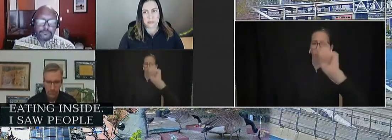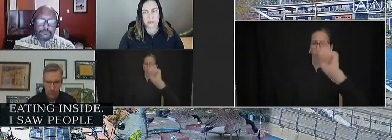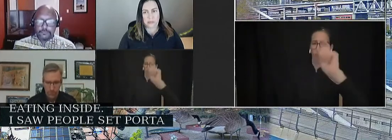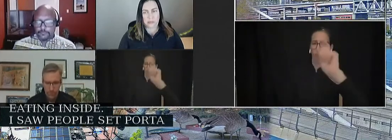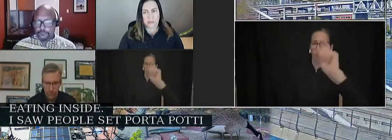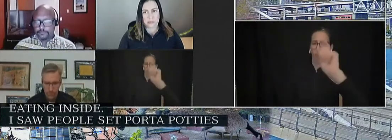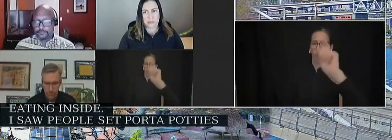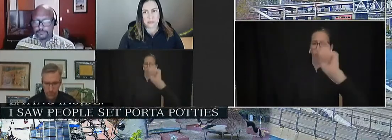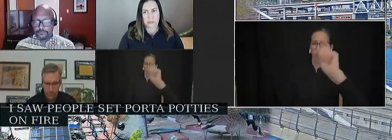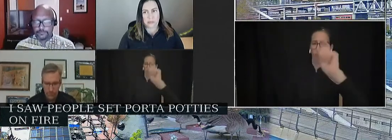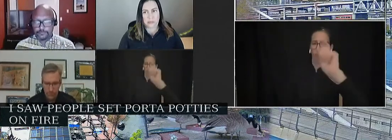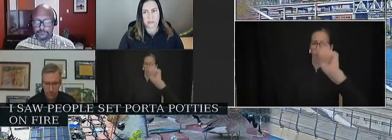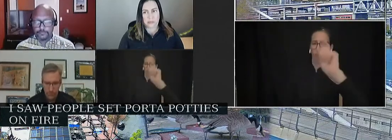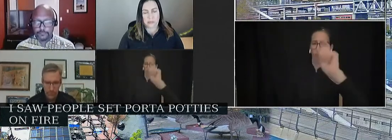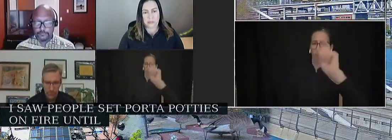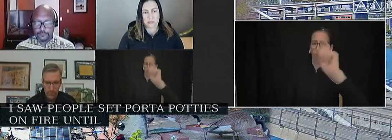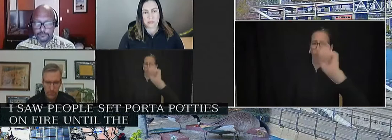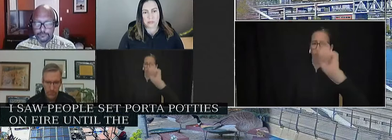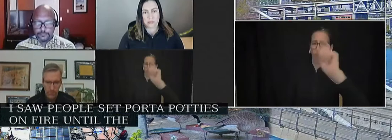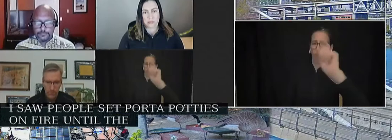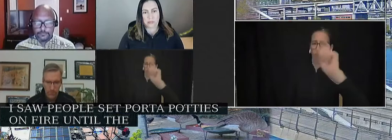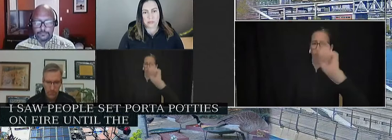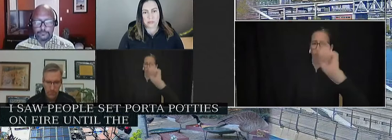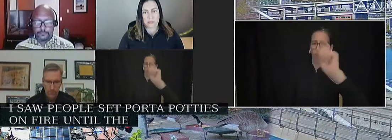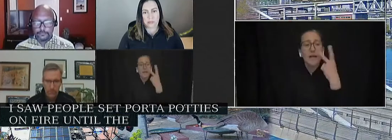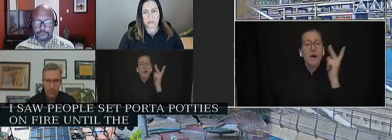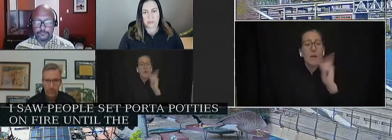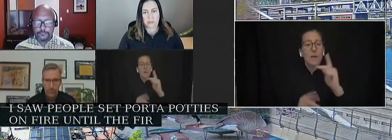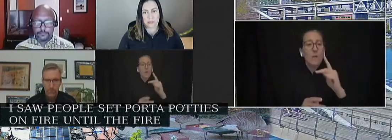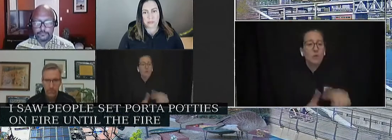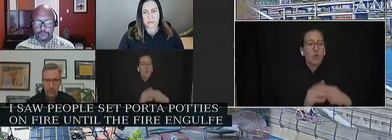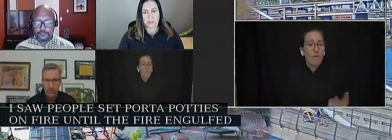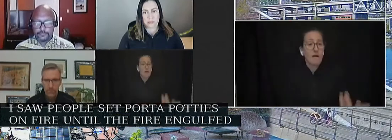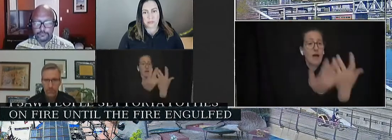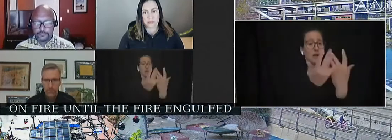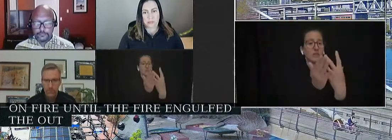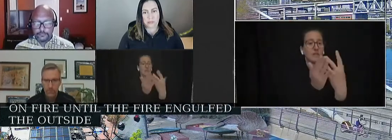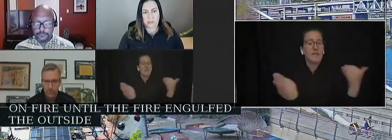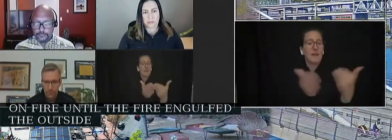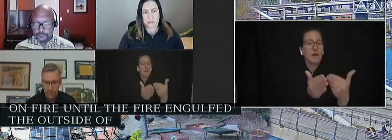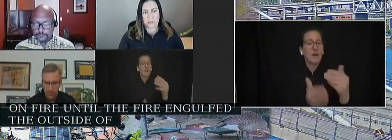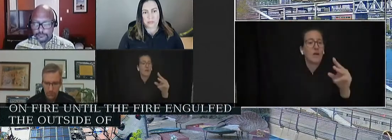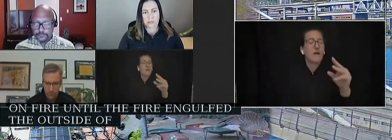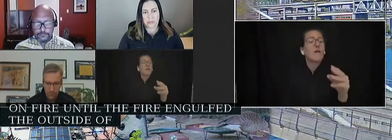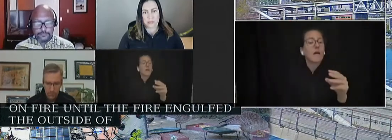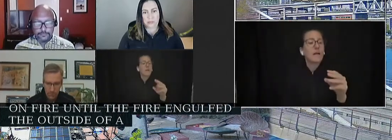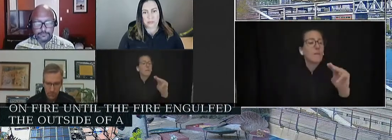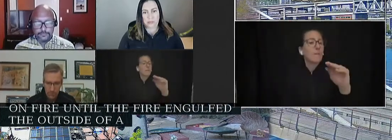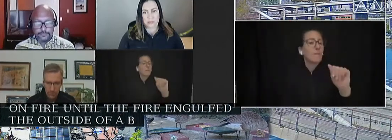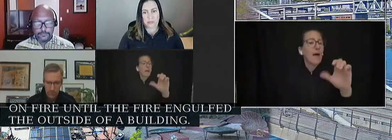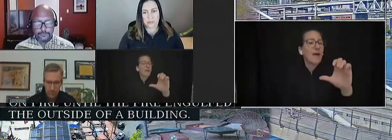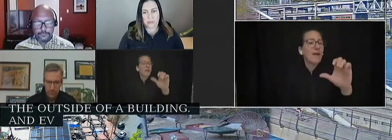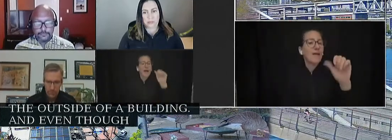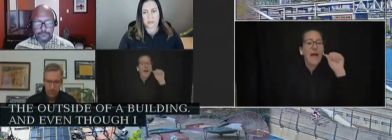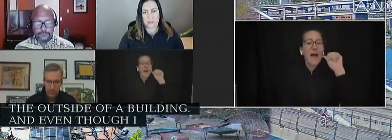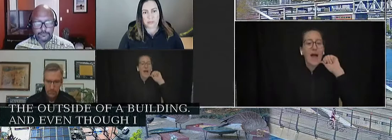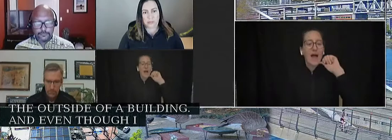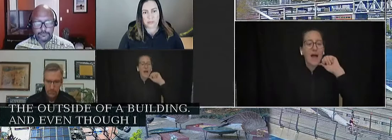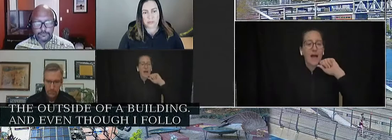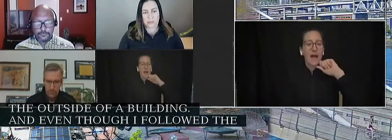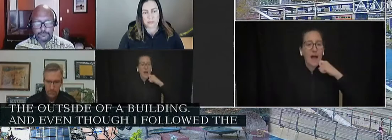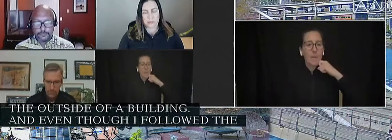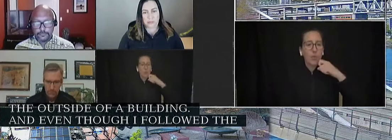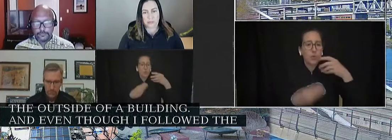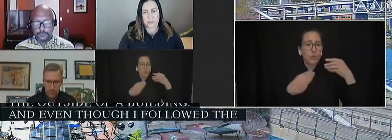until the fire engulfed the outside of a building adjacent to the Mac store. And even though I followed the demonstrator's rules by